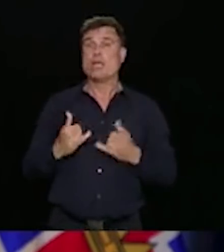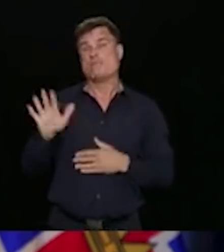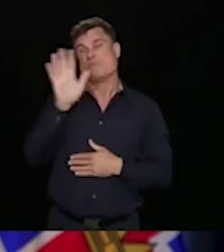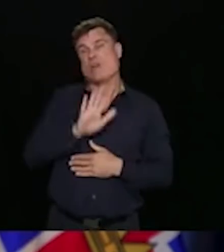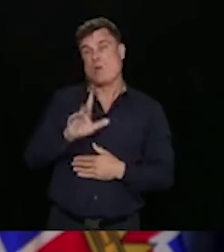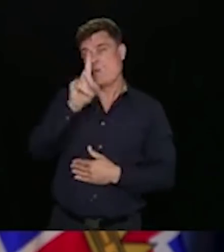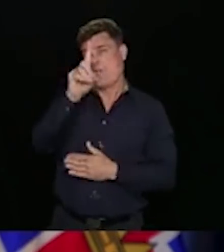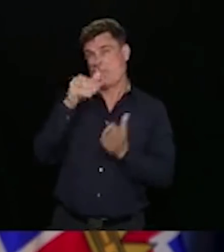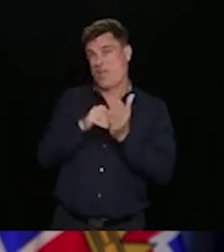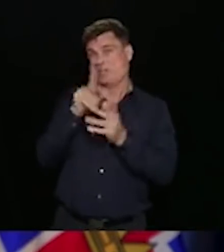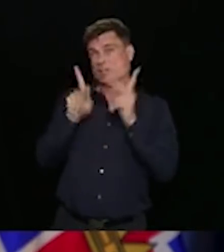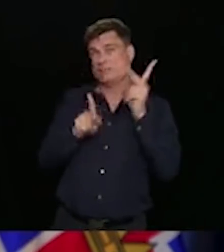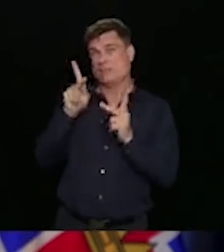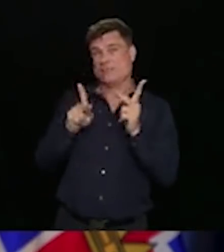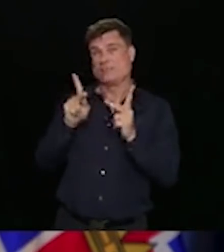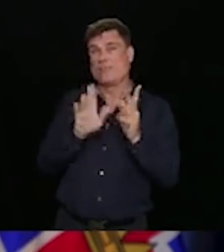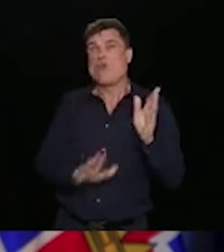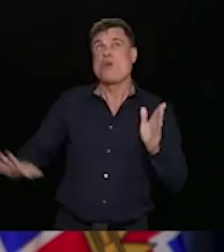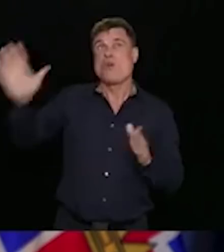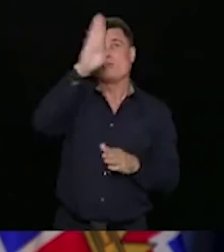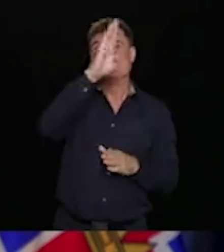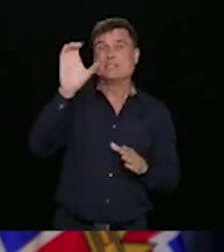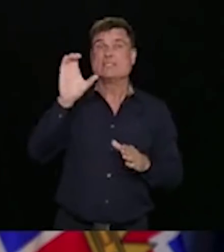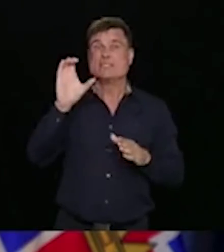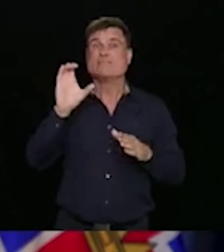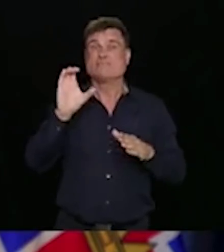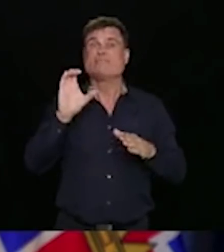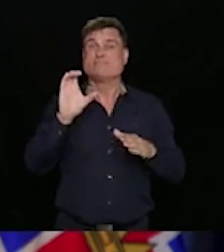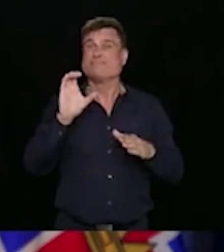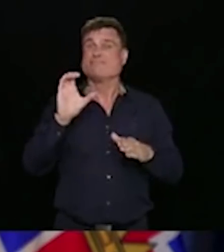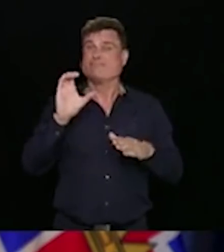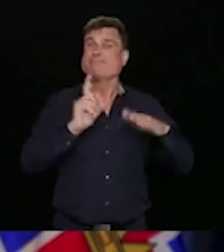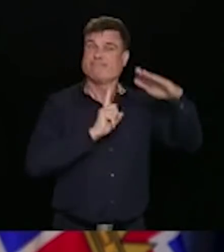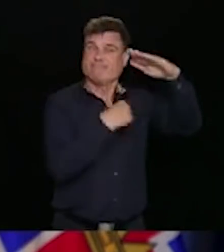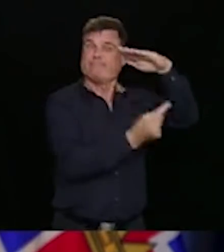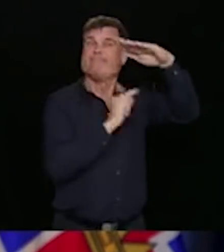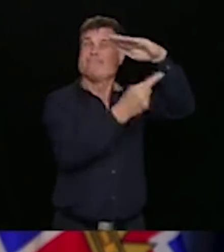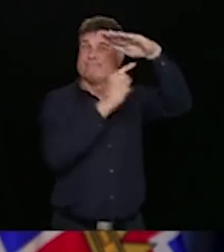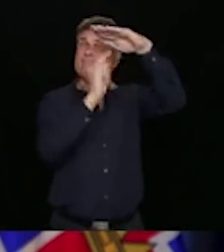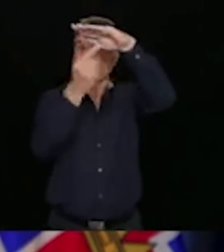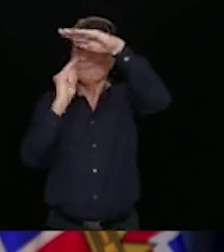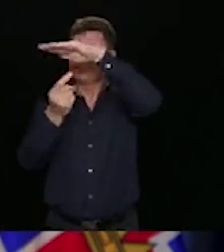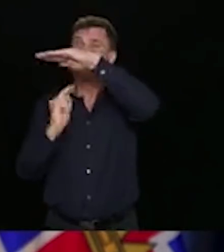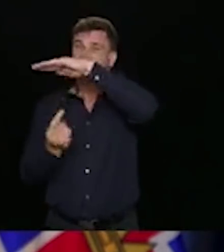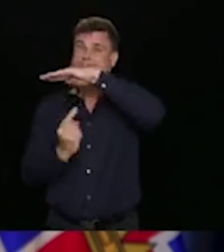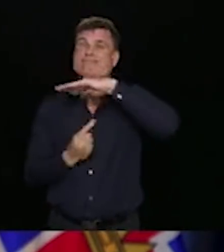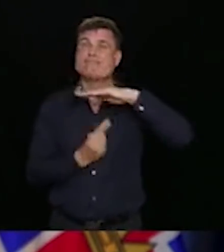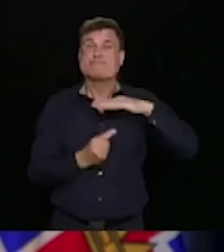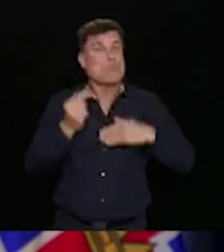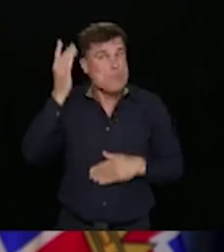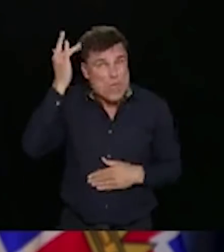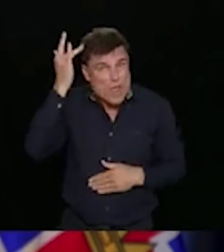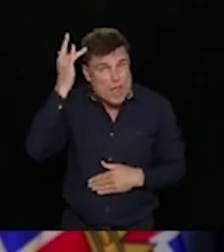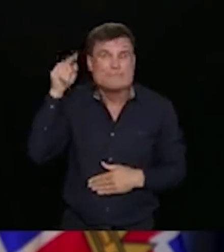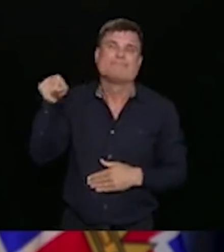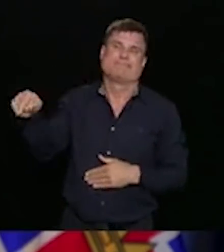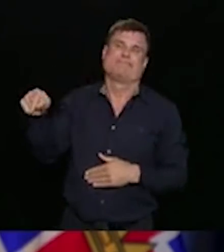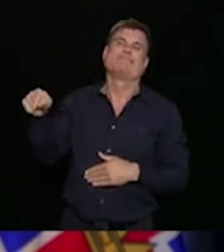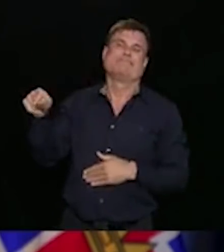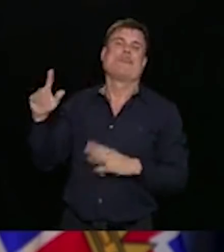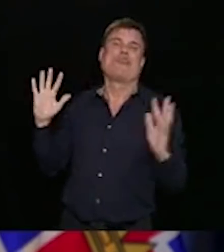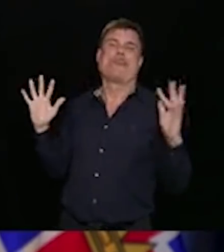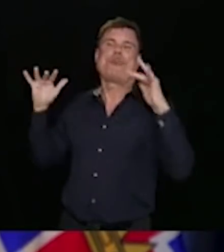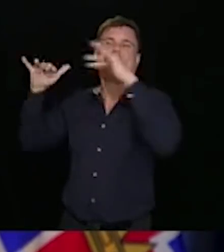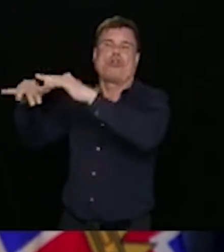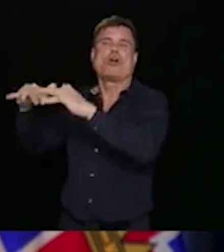province are self-isolating because they have been exposed to COVID-19. Some of those people will develop this